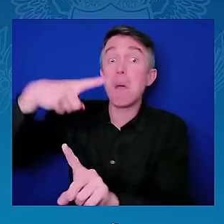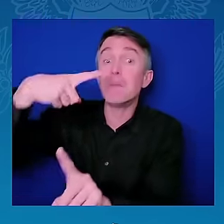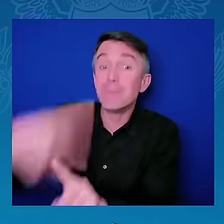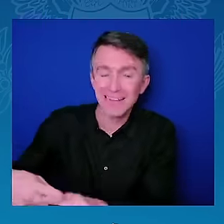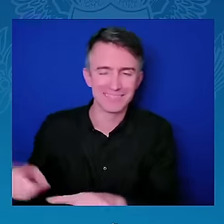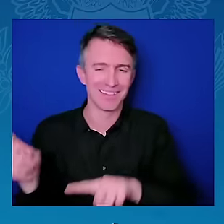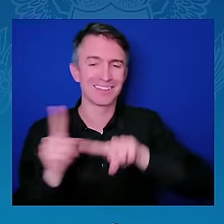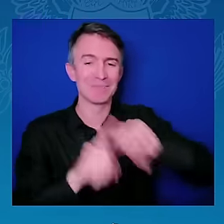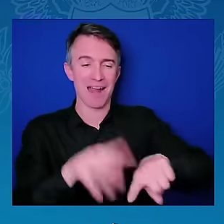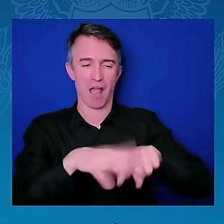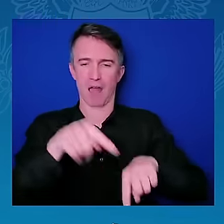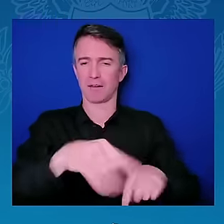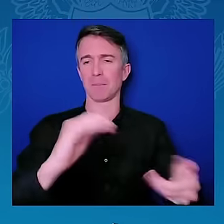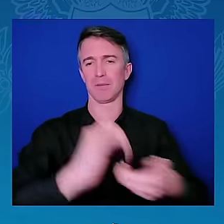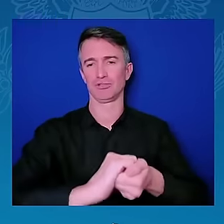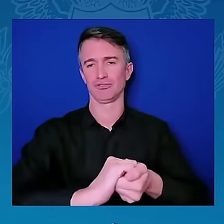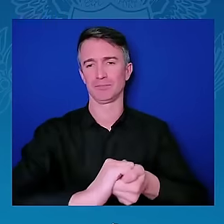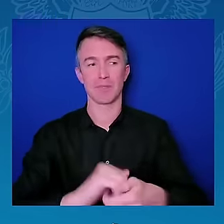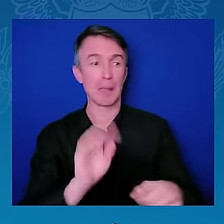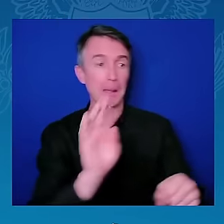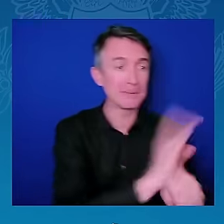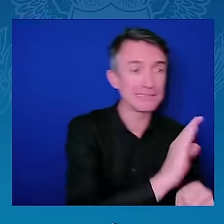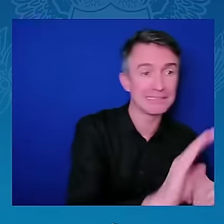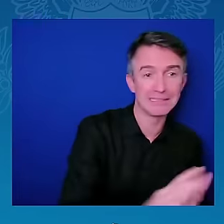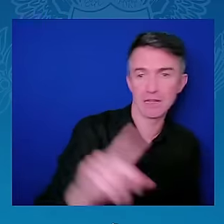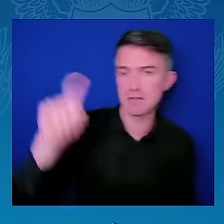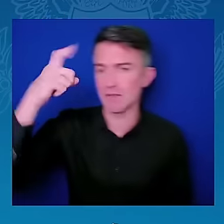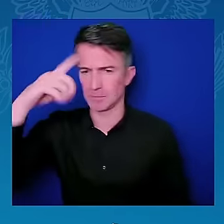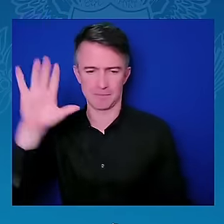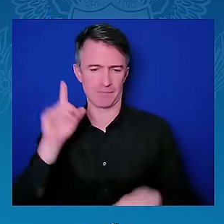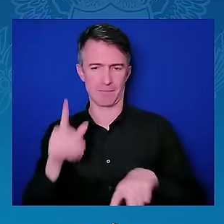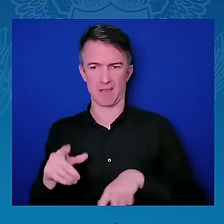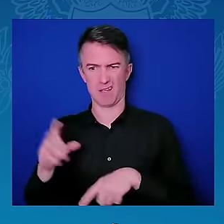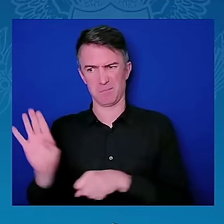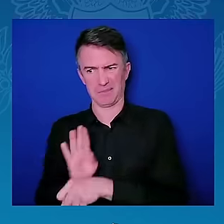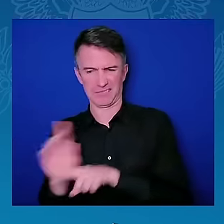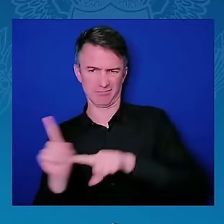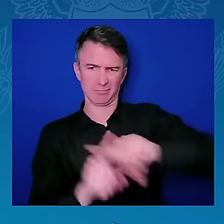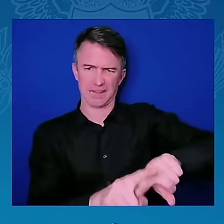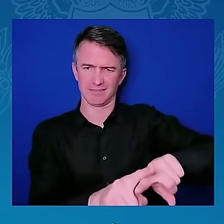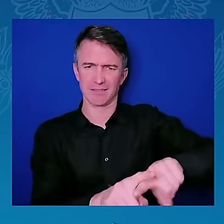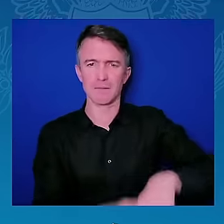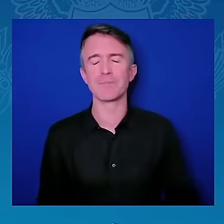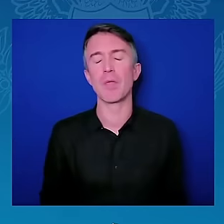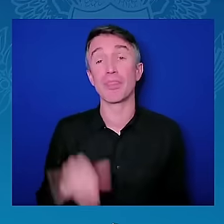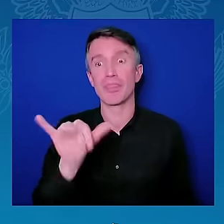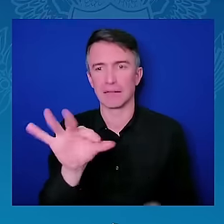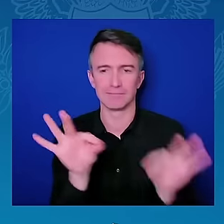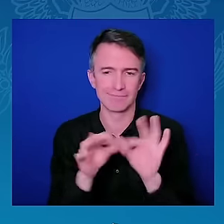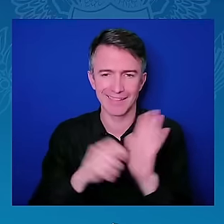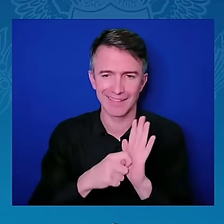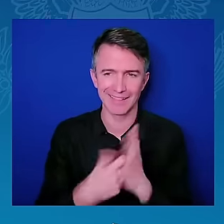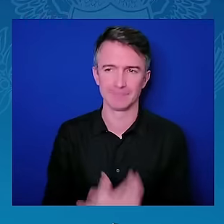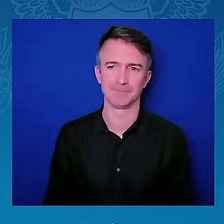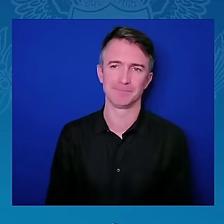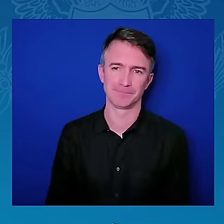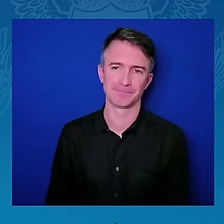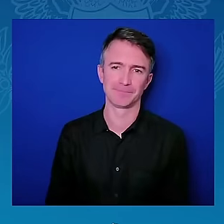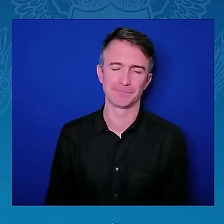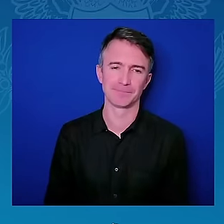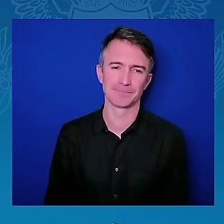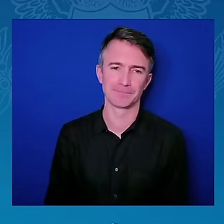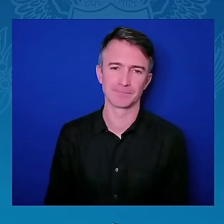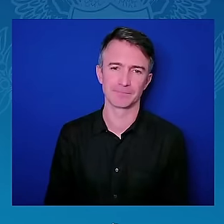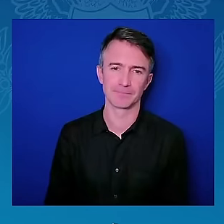Let me follow that up quickly, and we have just a few more minutes. But, Mr. President, tell us a little bit of how you think about these partnerships